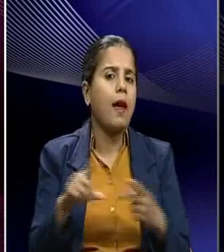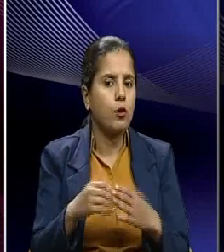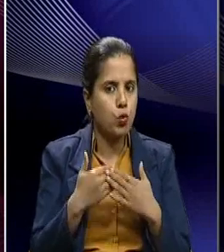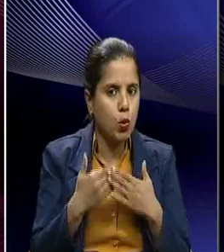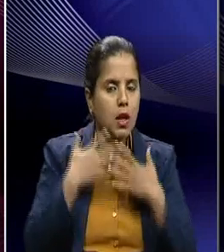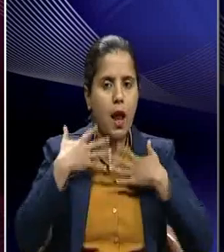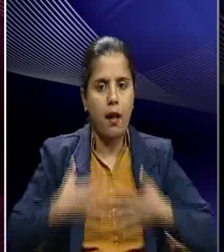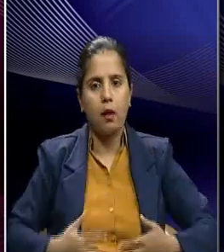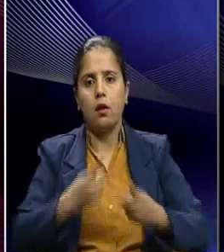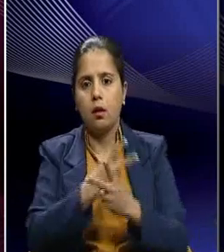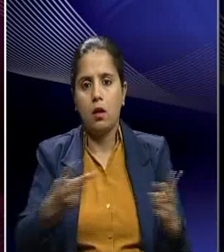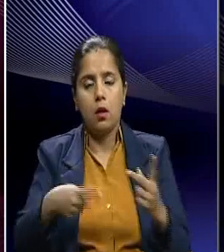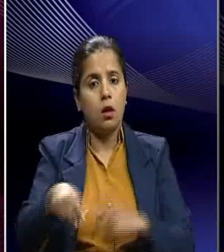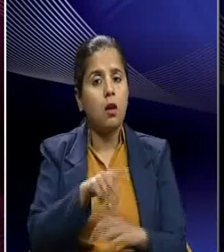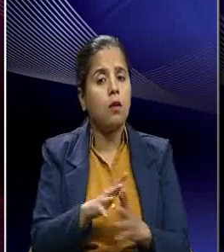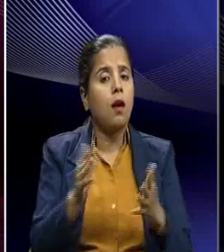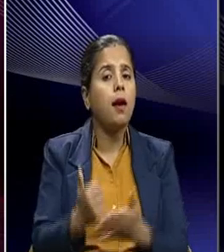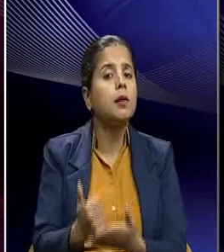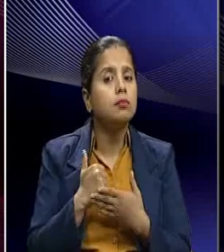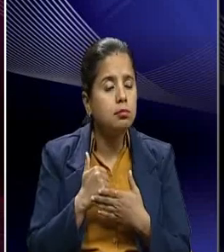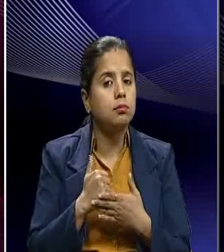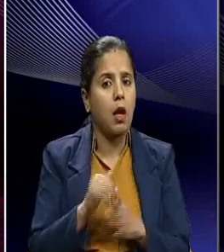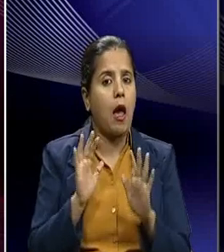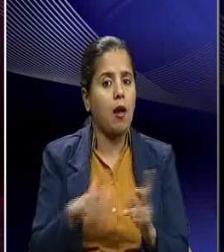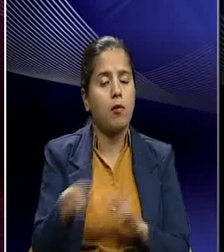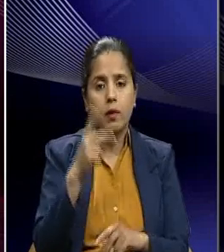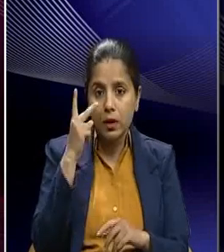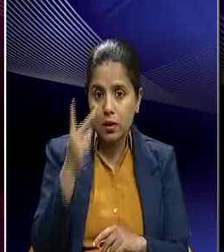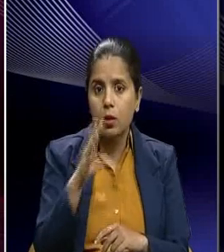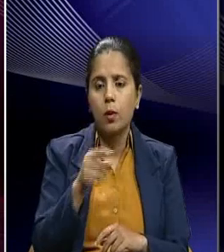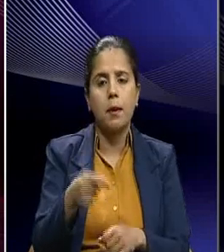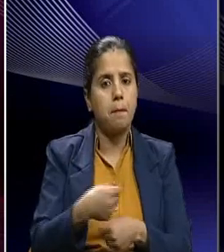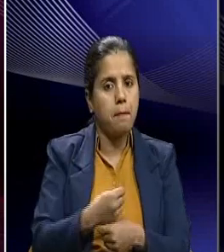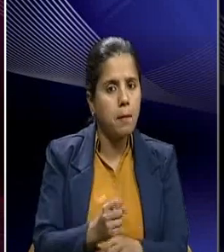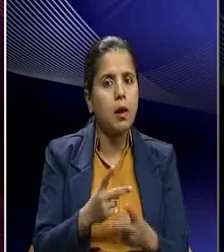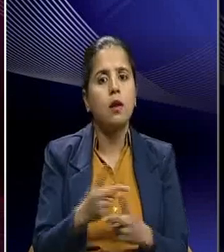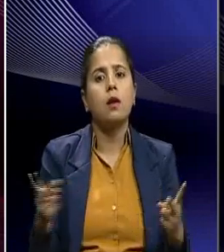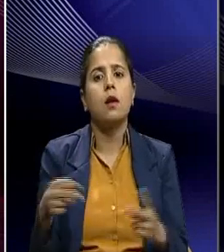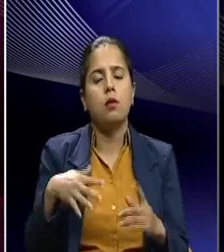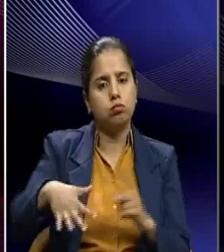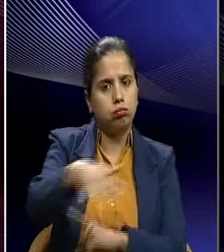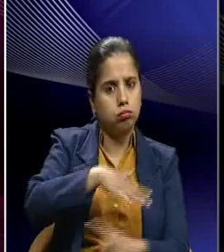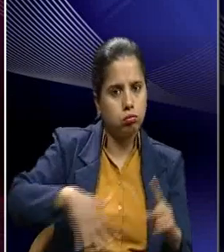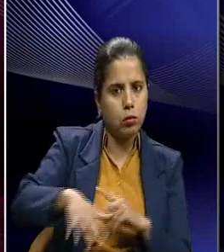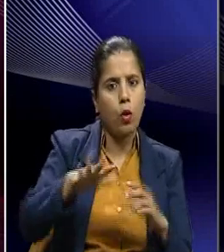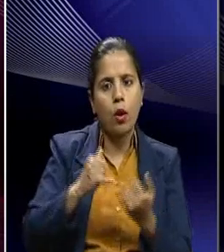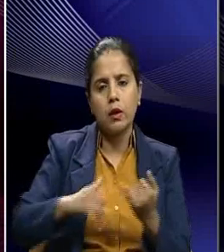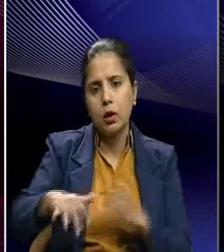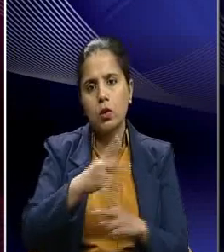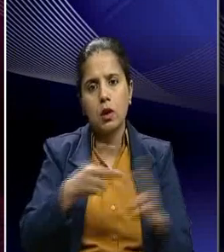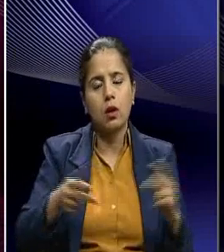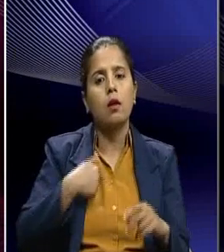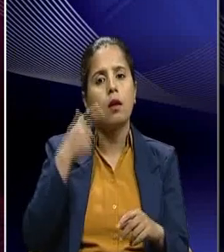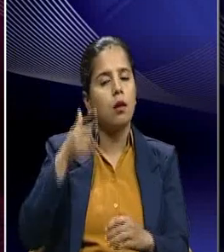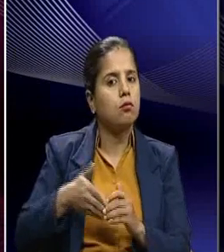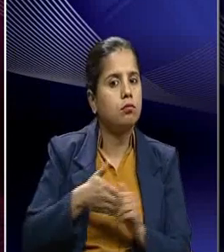health etc. they will be very helpful in terms of creating that kind of an atmosphere or situation in the country which